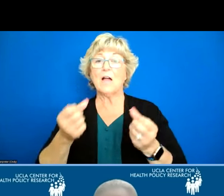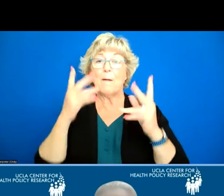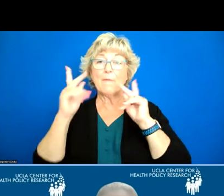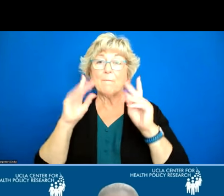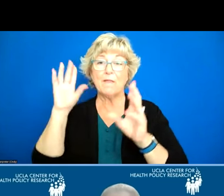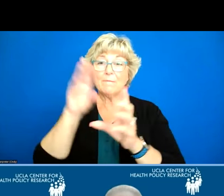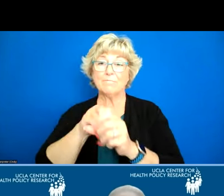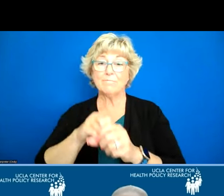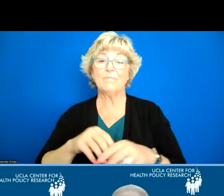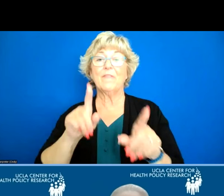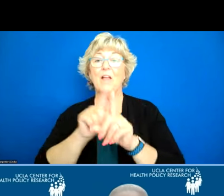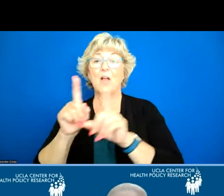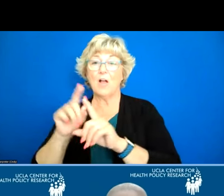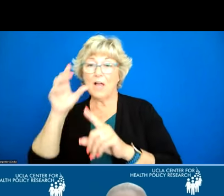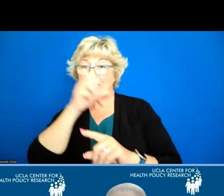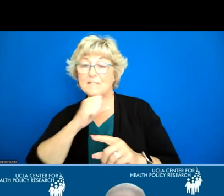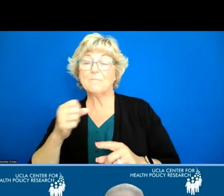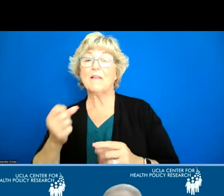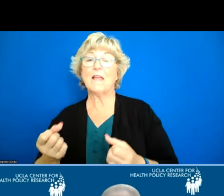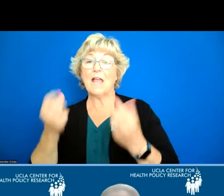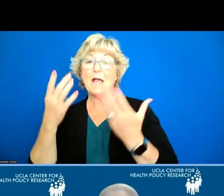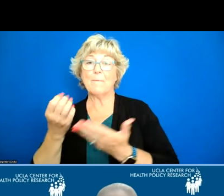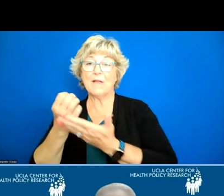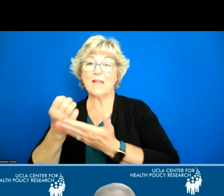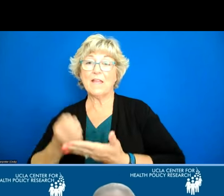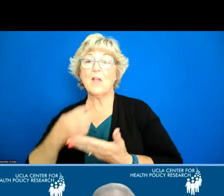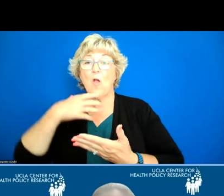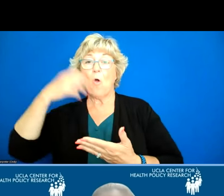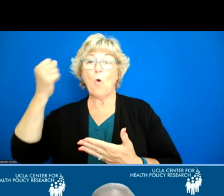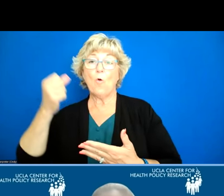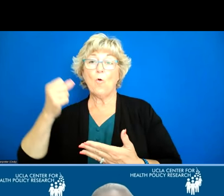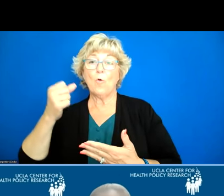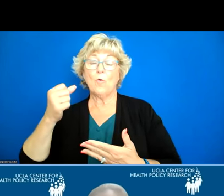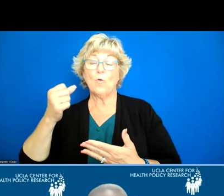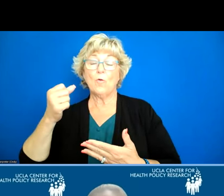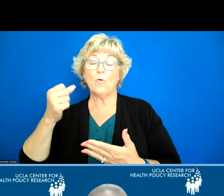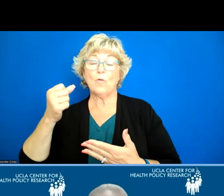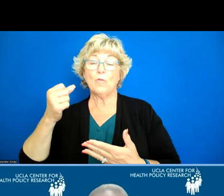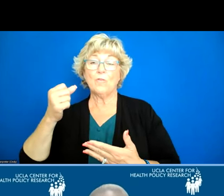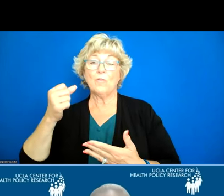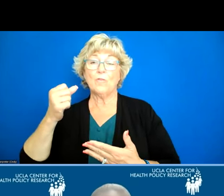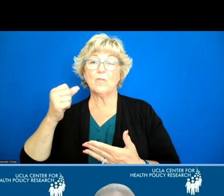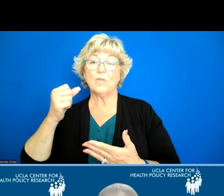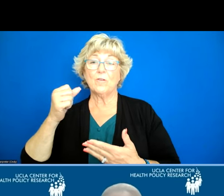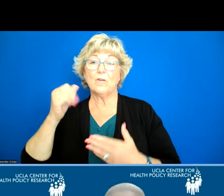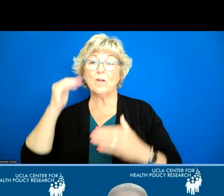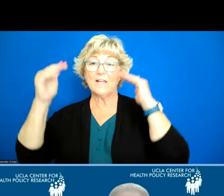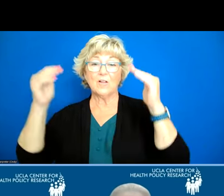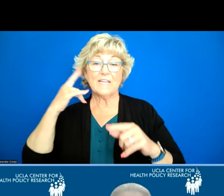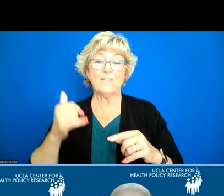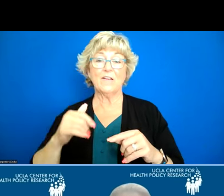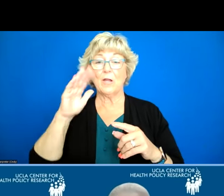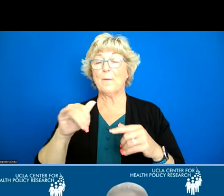it also provides estimates of the number of economically insecure older adults in california and these data are available by year